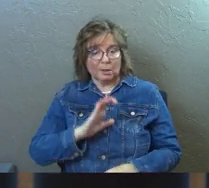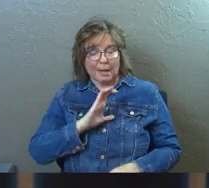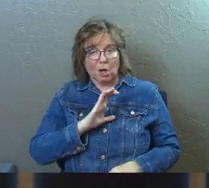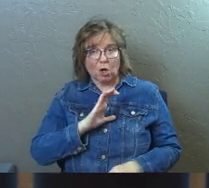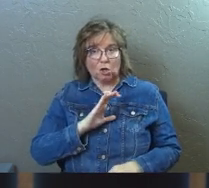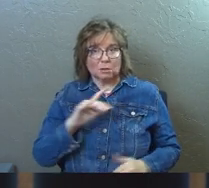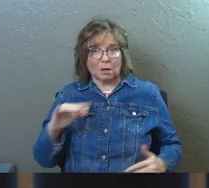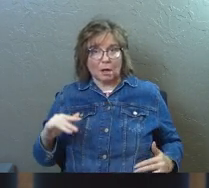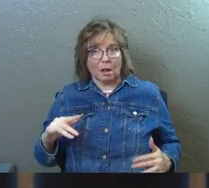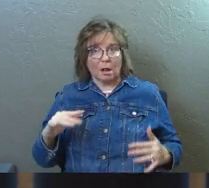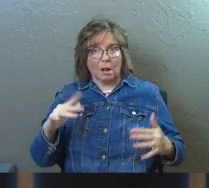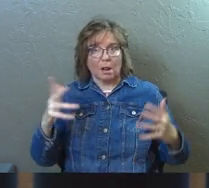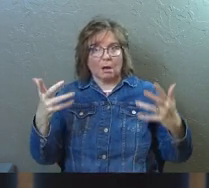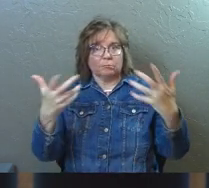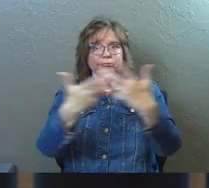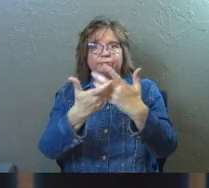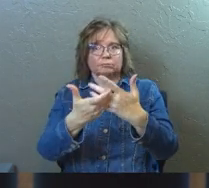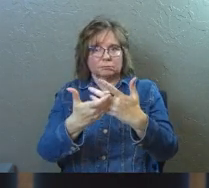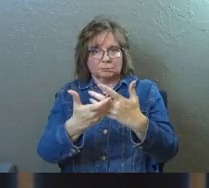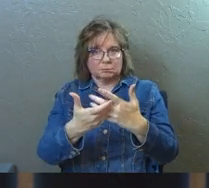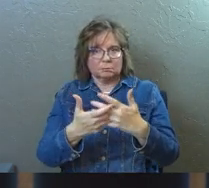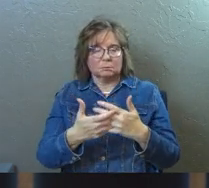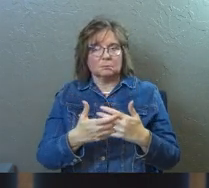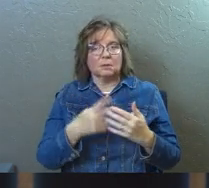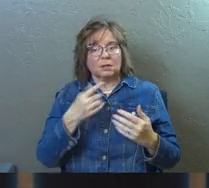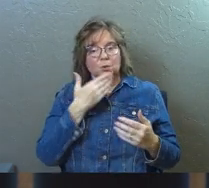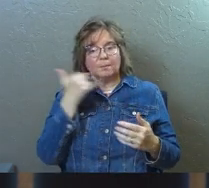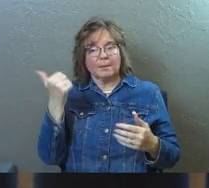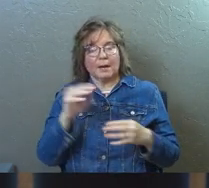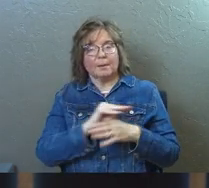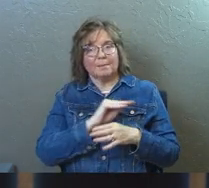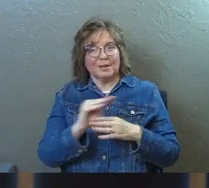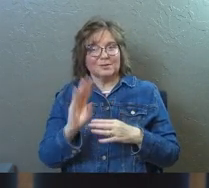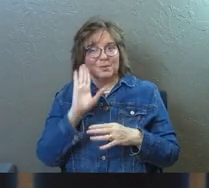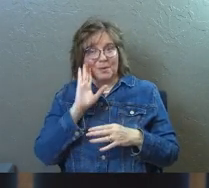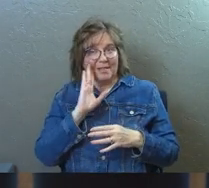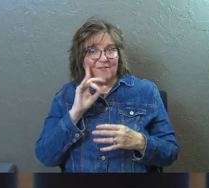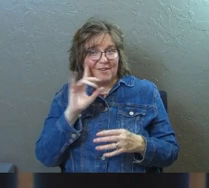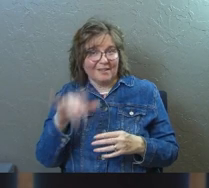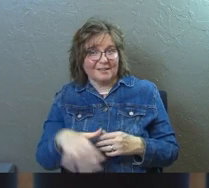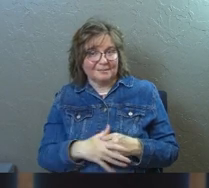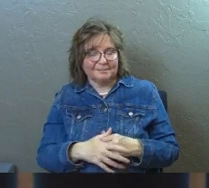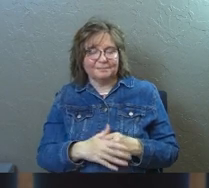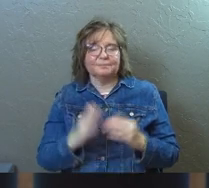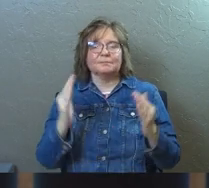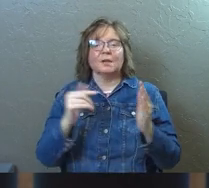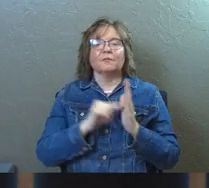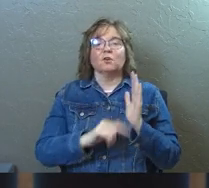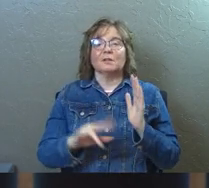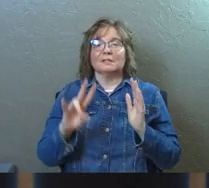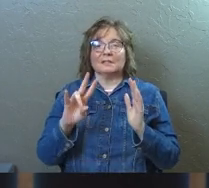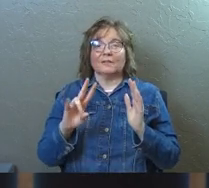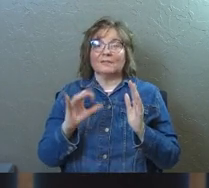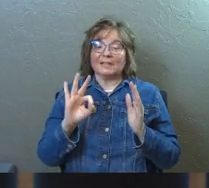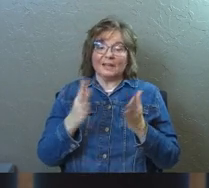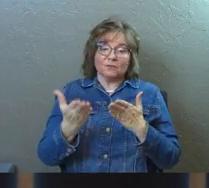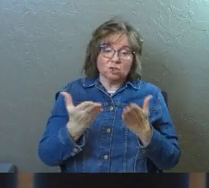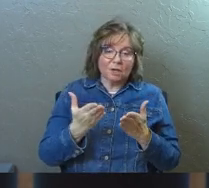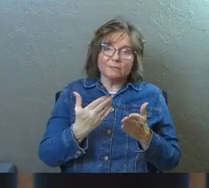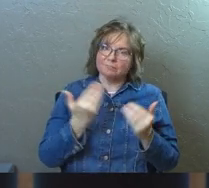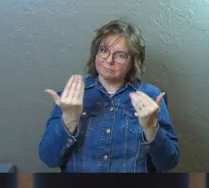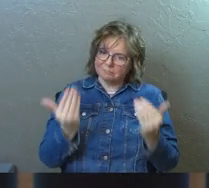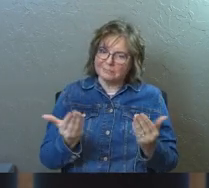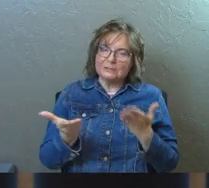does catch up to your gifting because you'll be a better minister for it. Verse seven, if it's serving, then serve. If it's